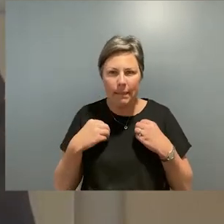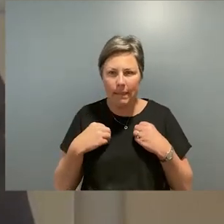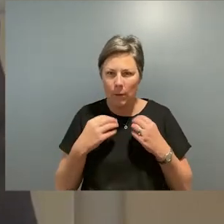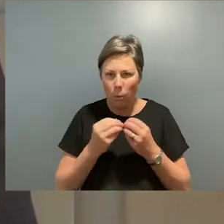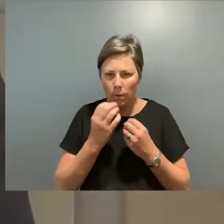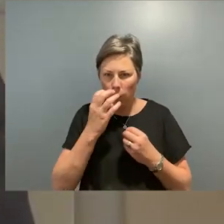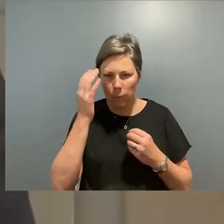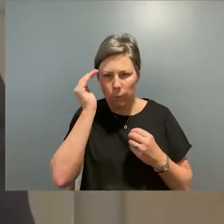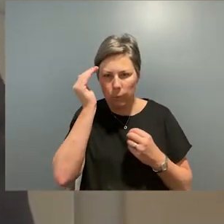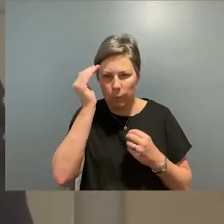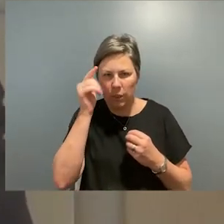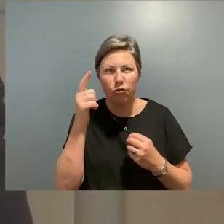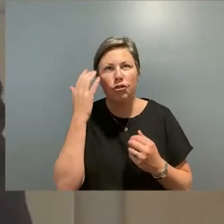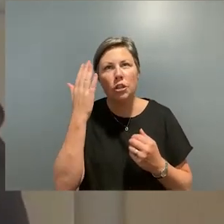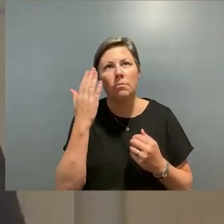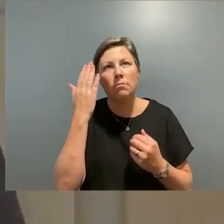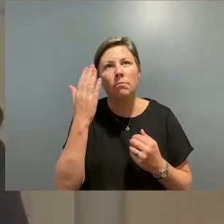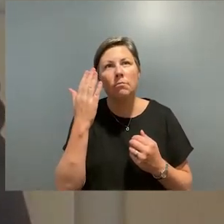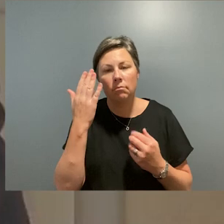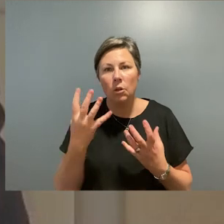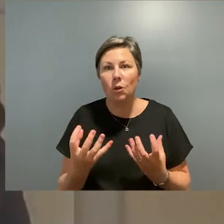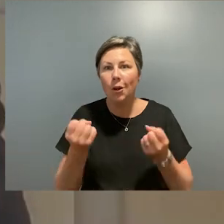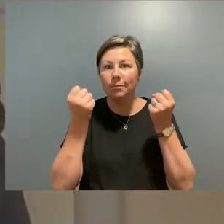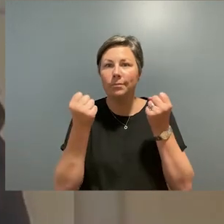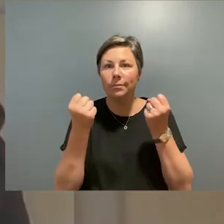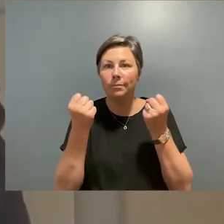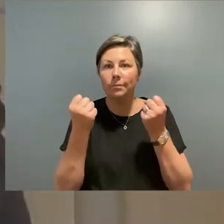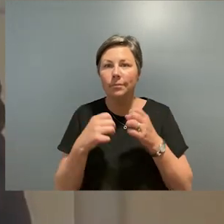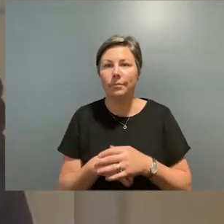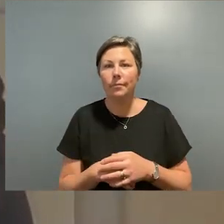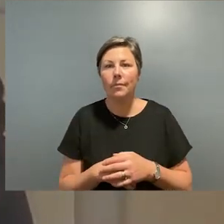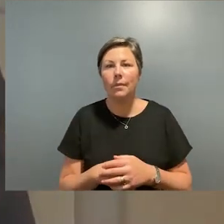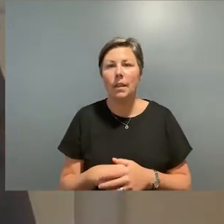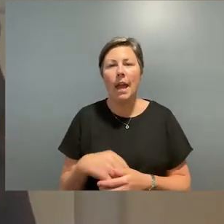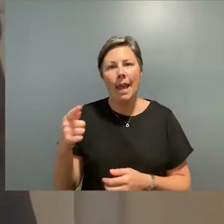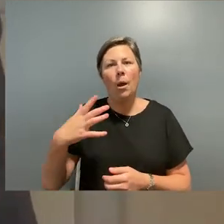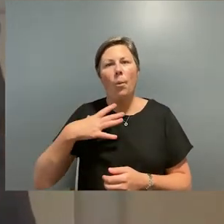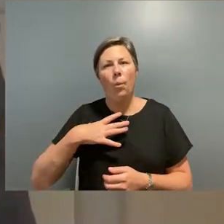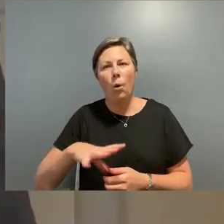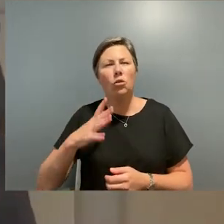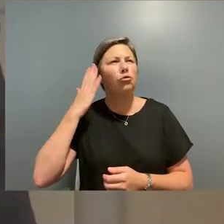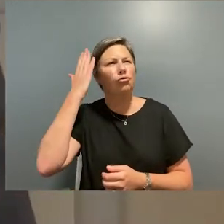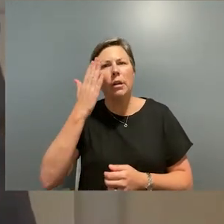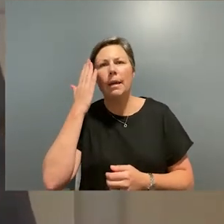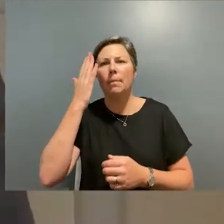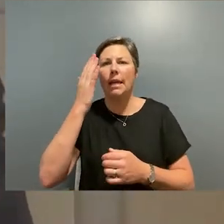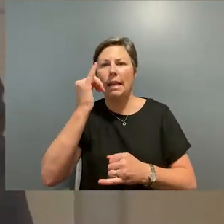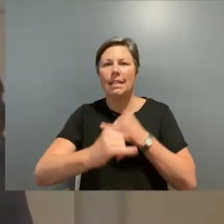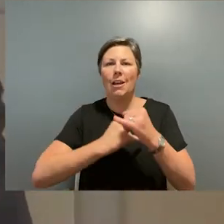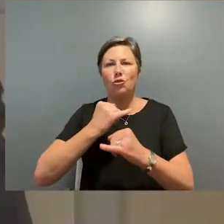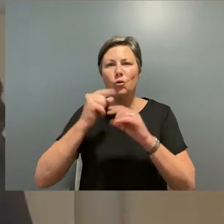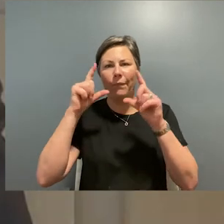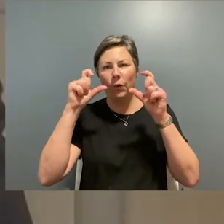he's pretty determined and he got to pitch his vision to naomi milgram he wanted to introduce an international photo